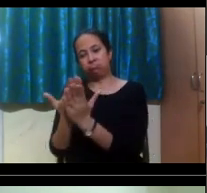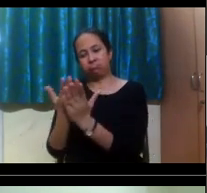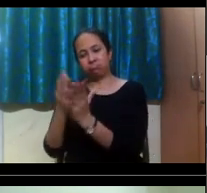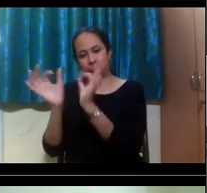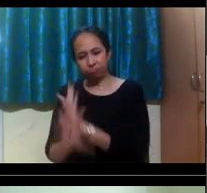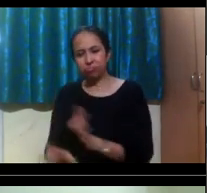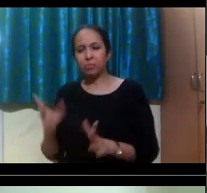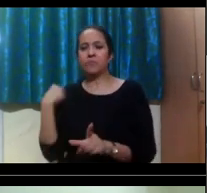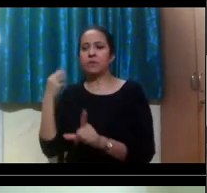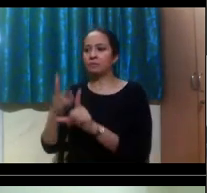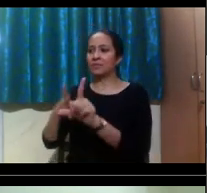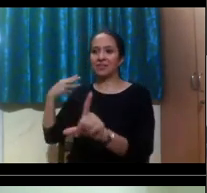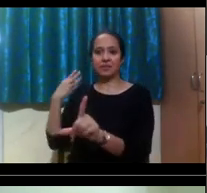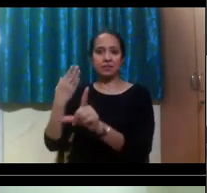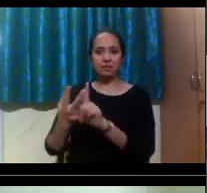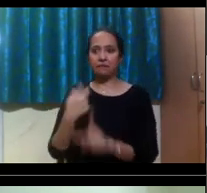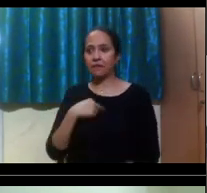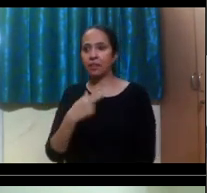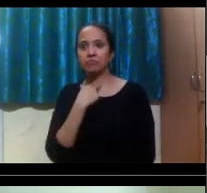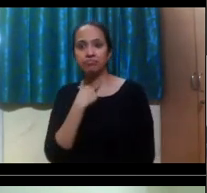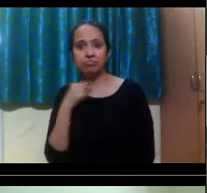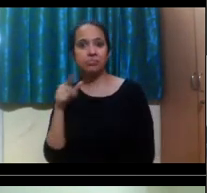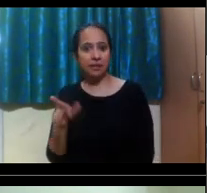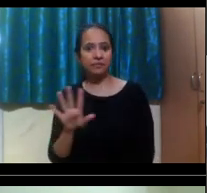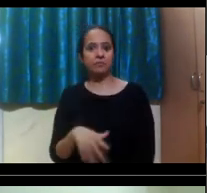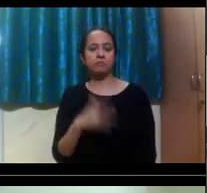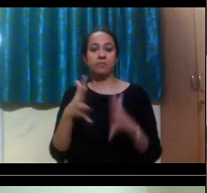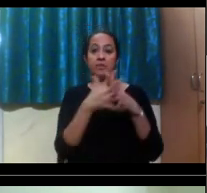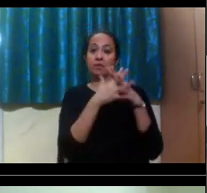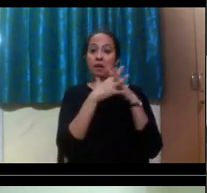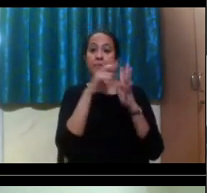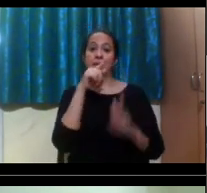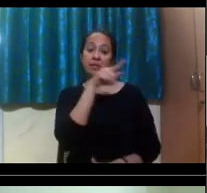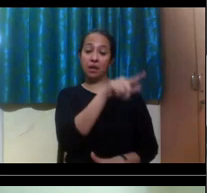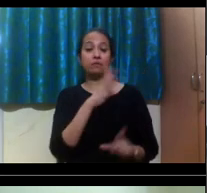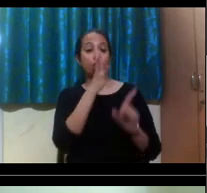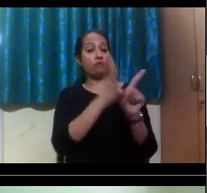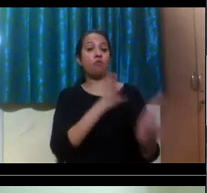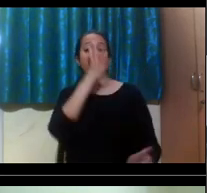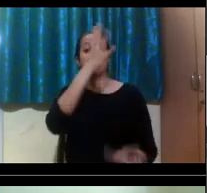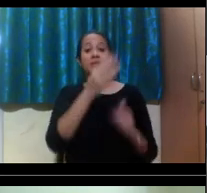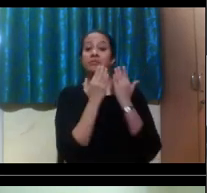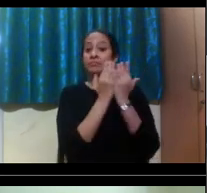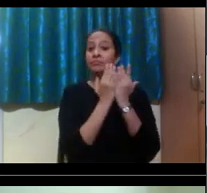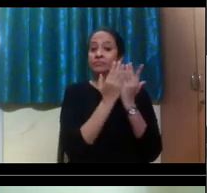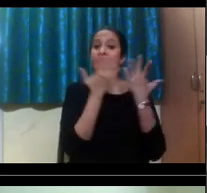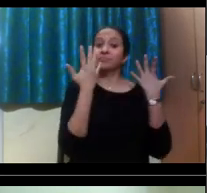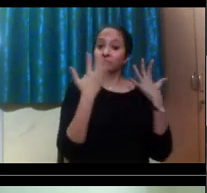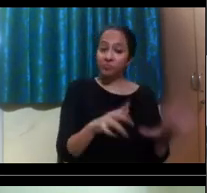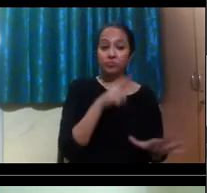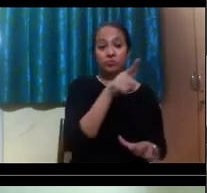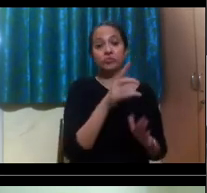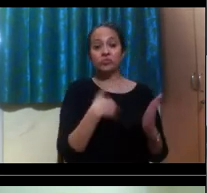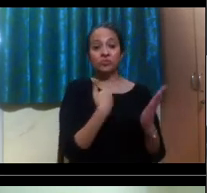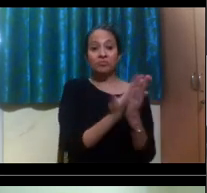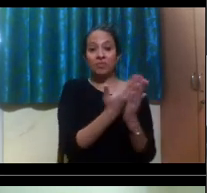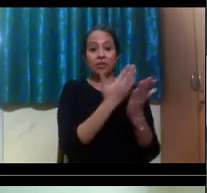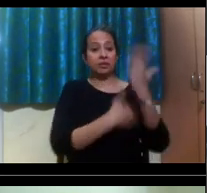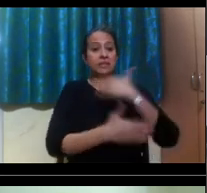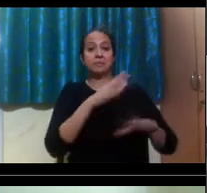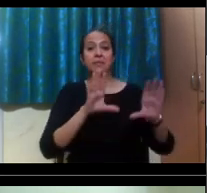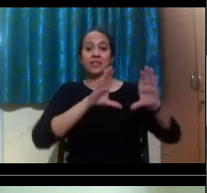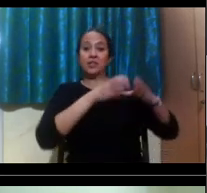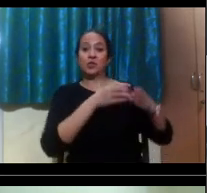three years. Well, if you've been in the US, um, you know, studying for four years, the documentation that you might have provided to your Disability Resource Center,